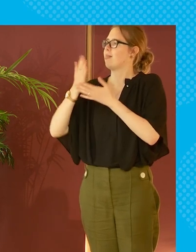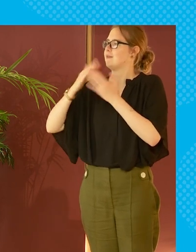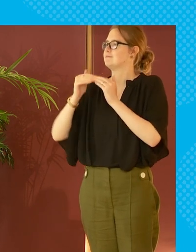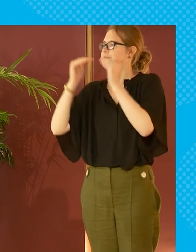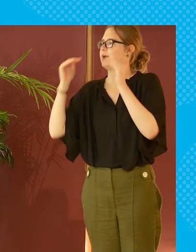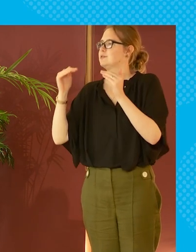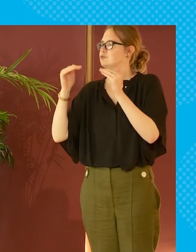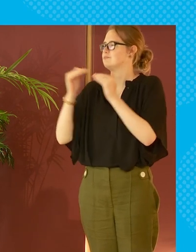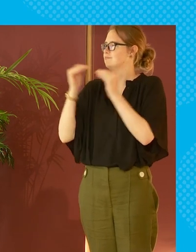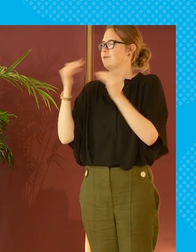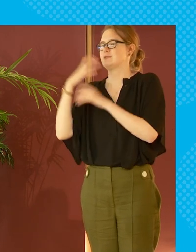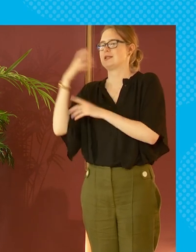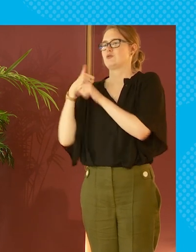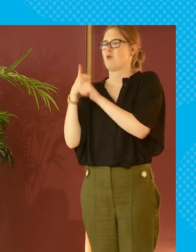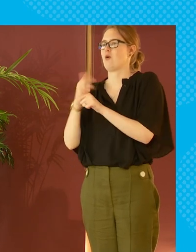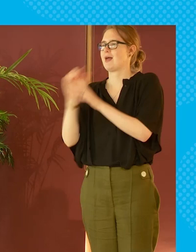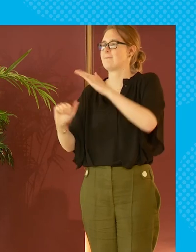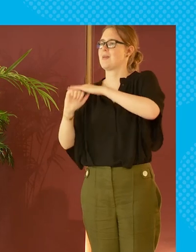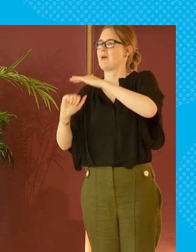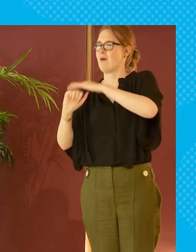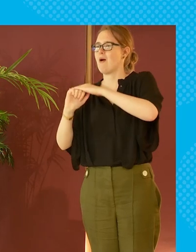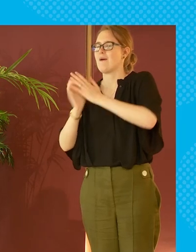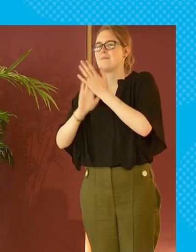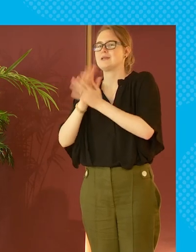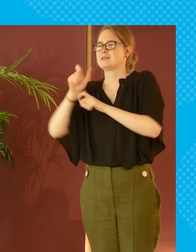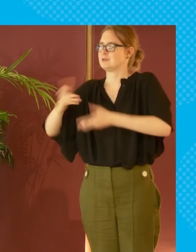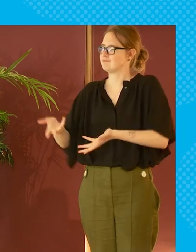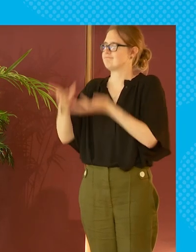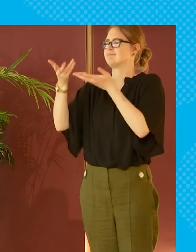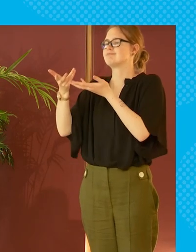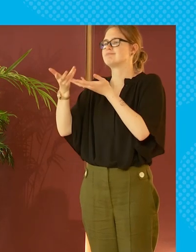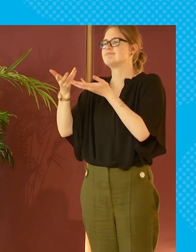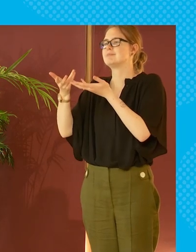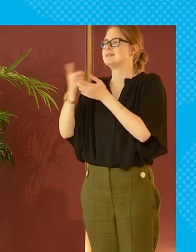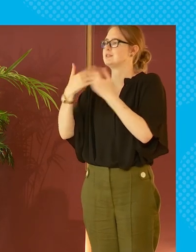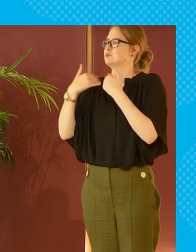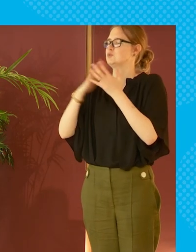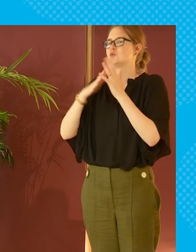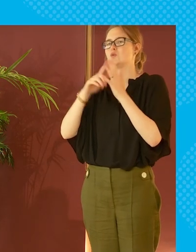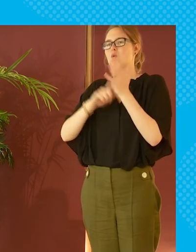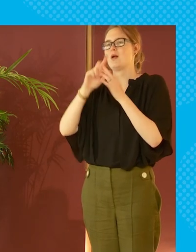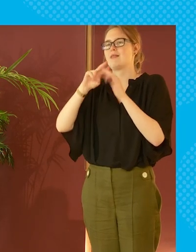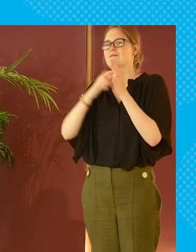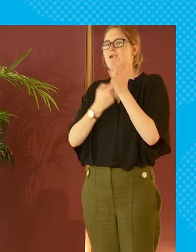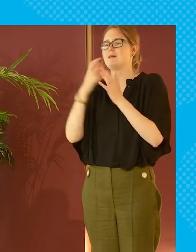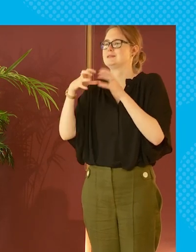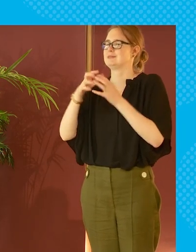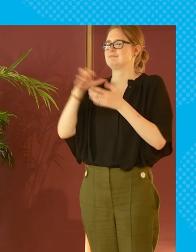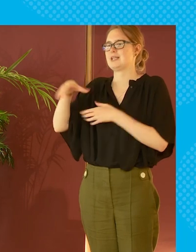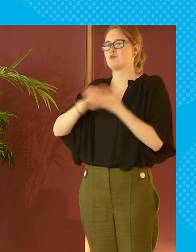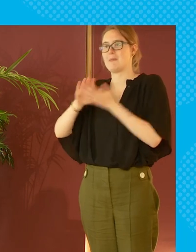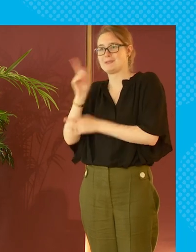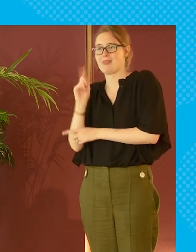there is a standard level of state support which is that minimum which holds people up which is what the welfare state and things were supposed